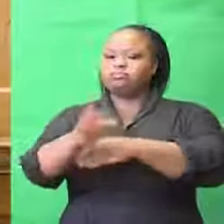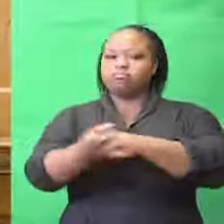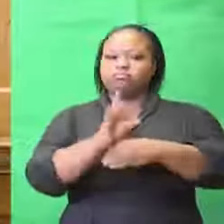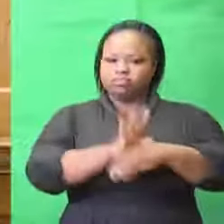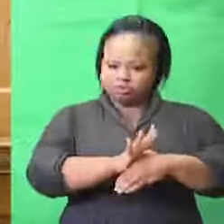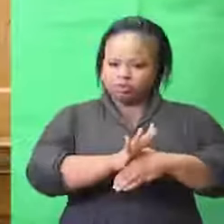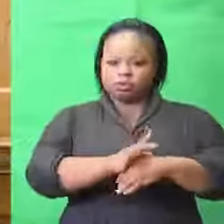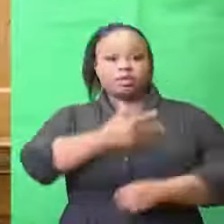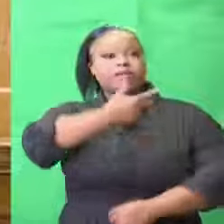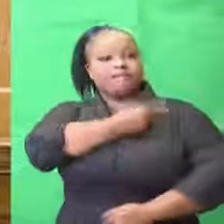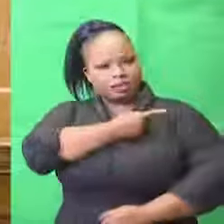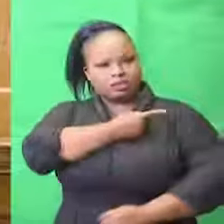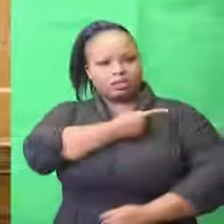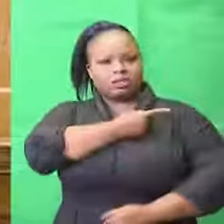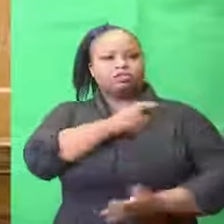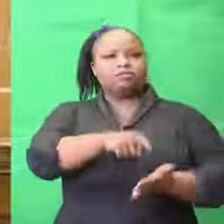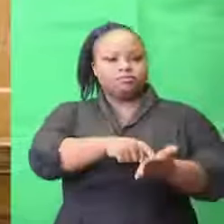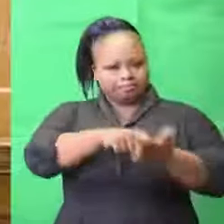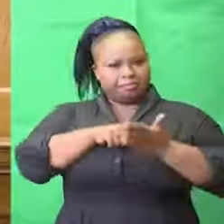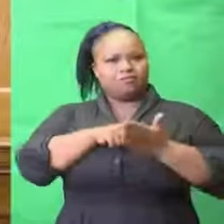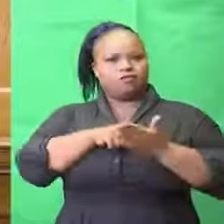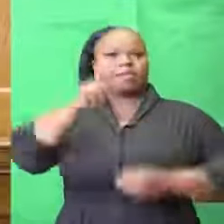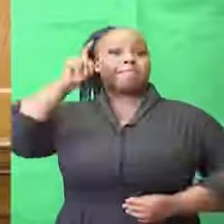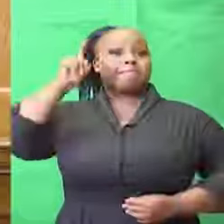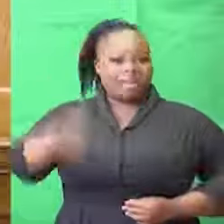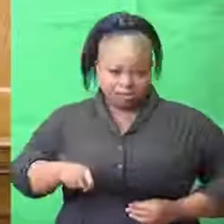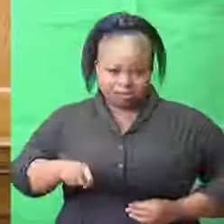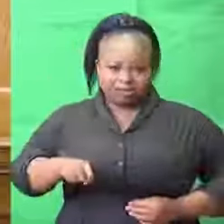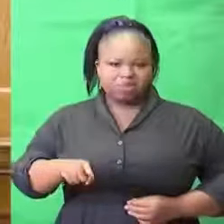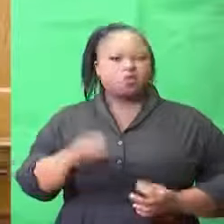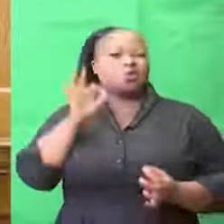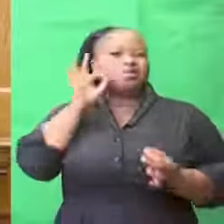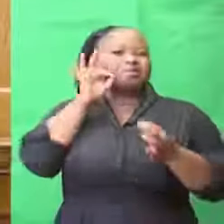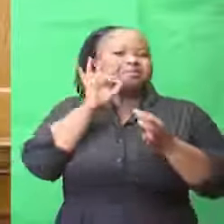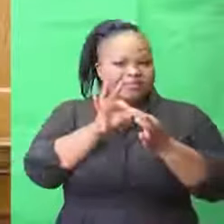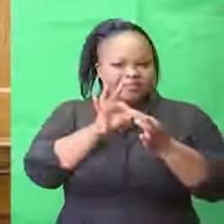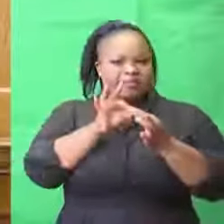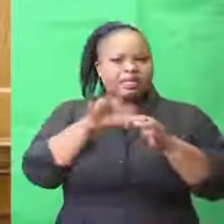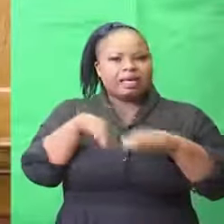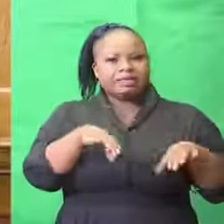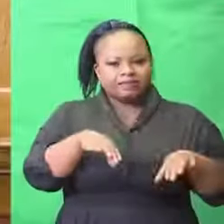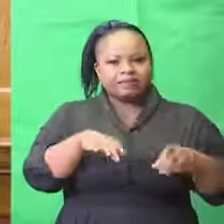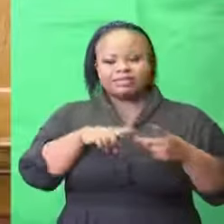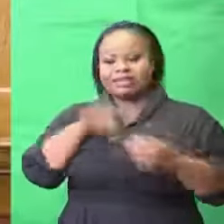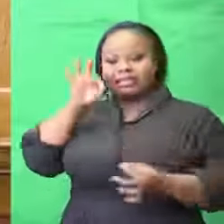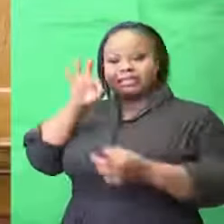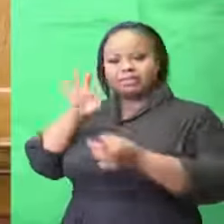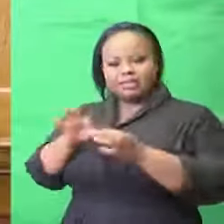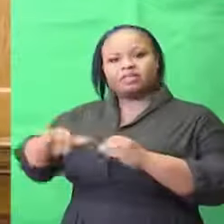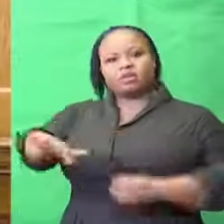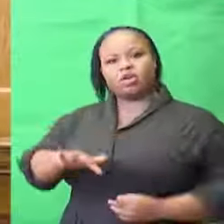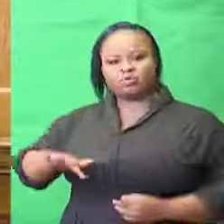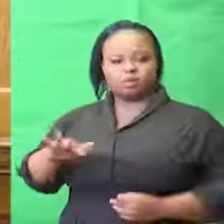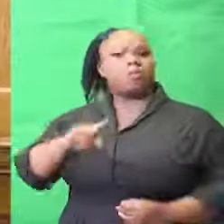vaccination mandatory for specific activities and locations. That is,